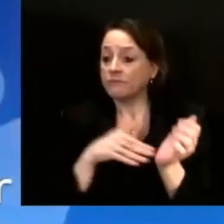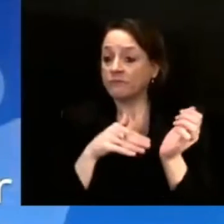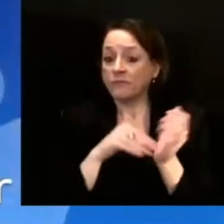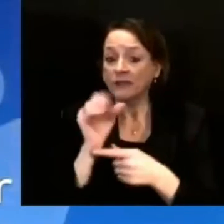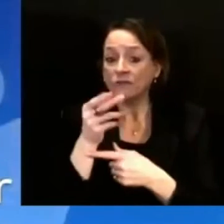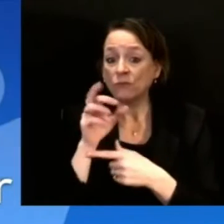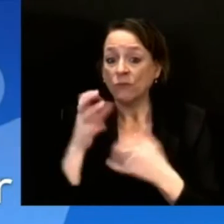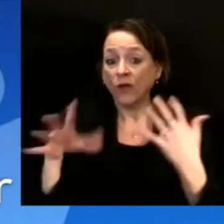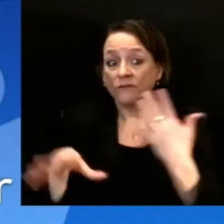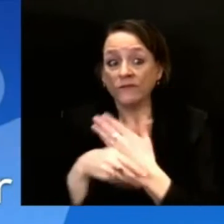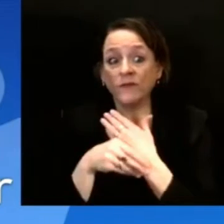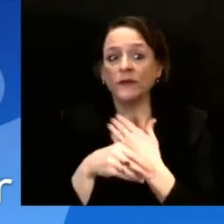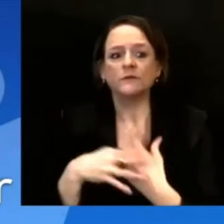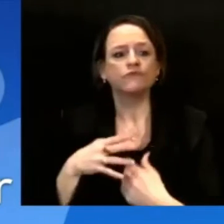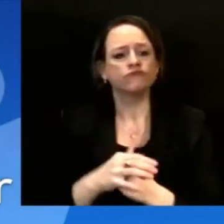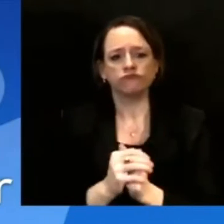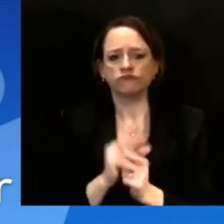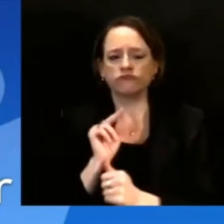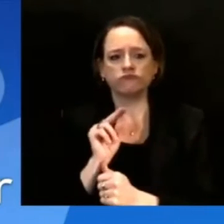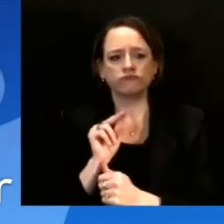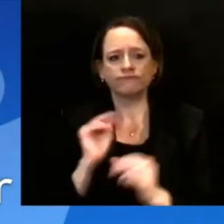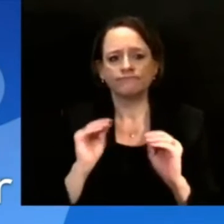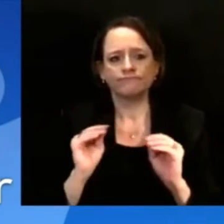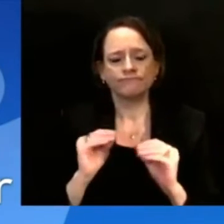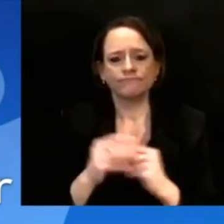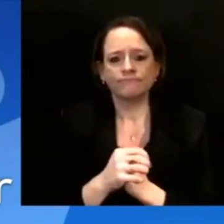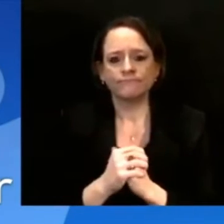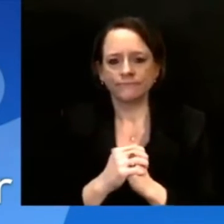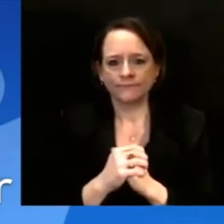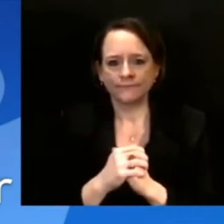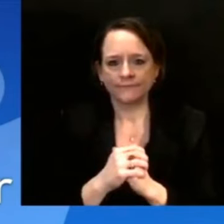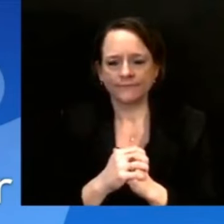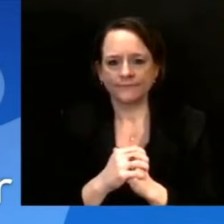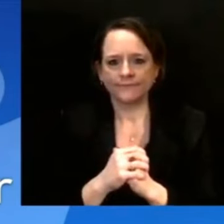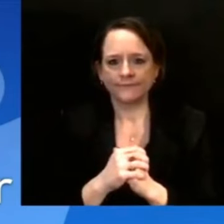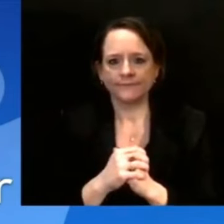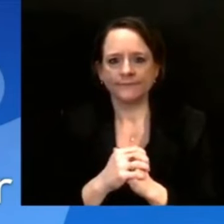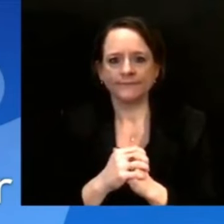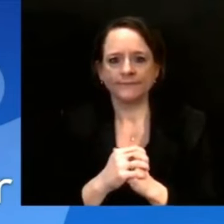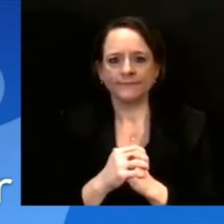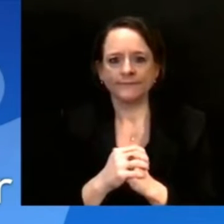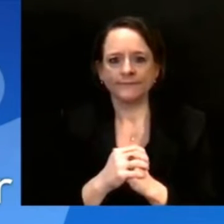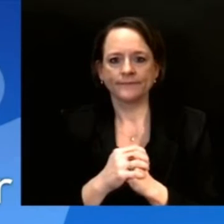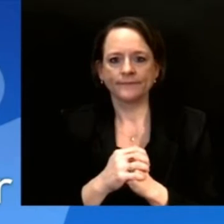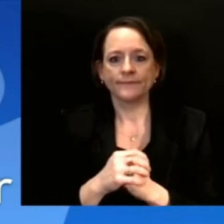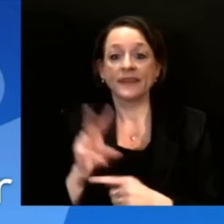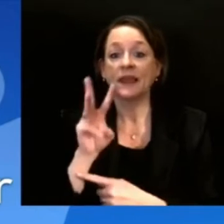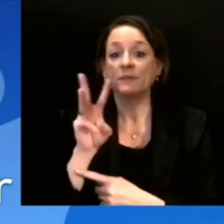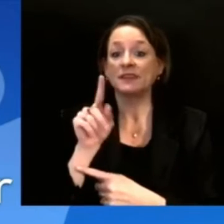Thank you both. Let's go to Rob Sussman at WTAQ in Green Bay. Rob.